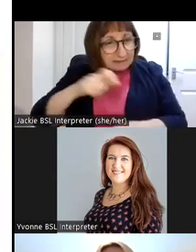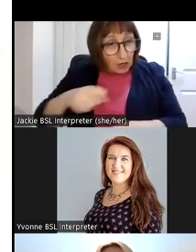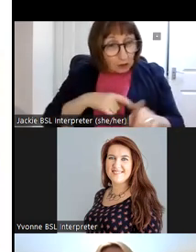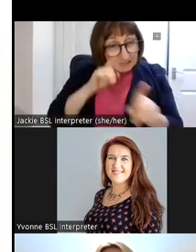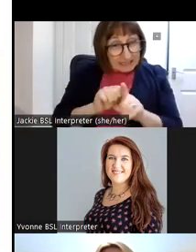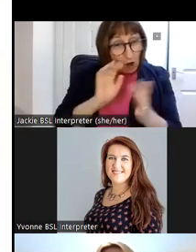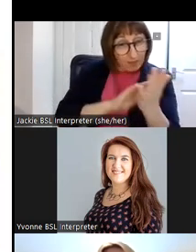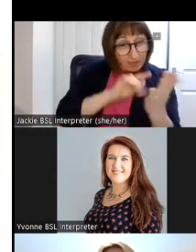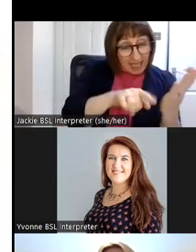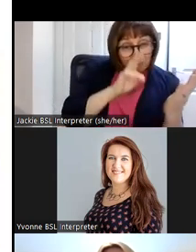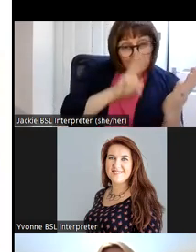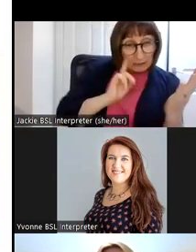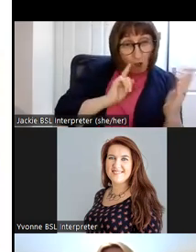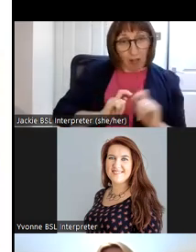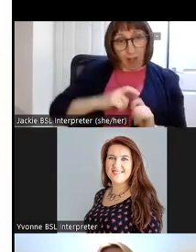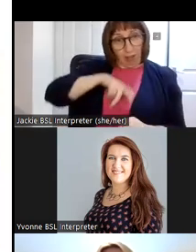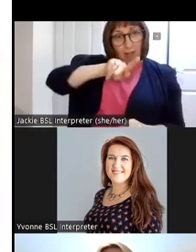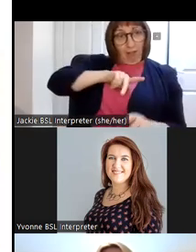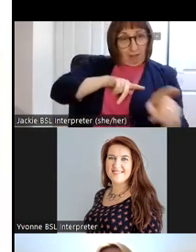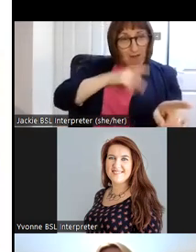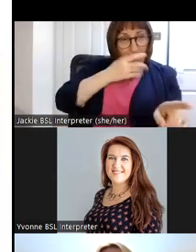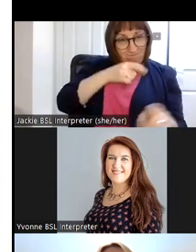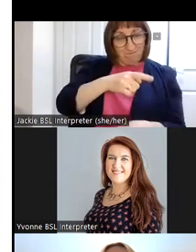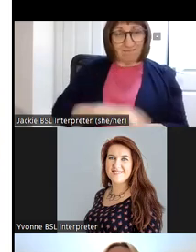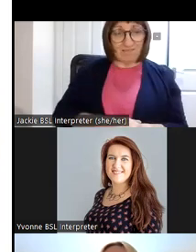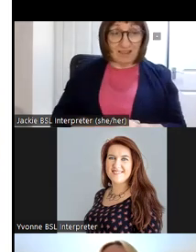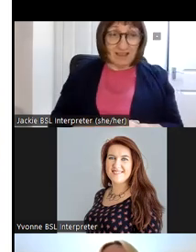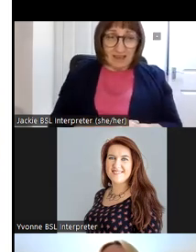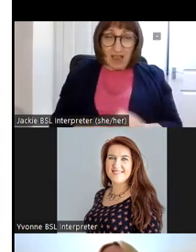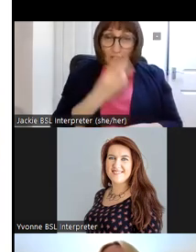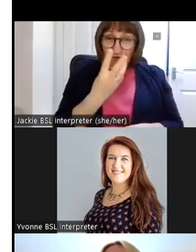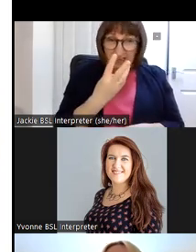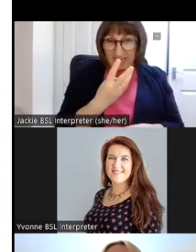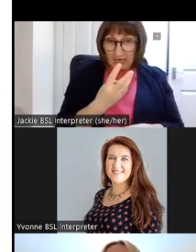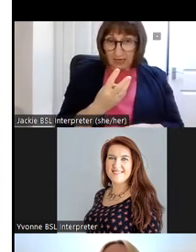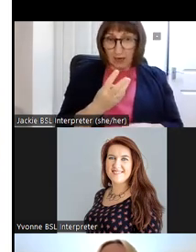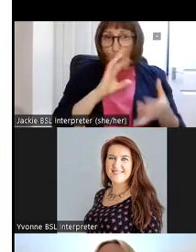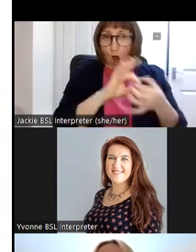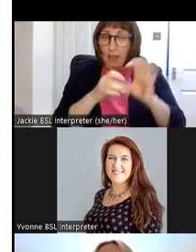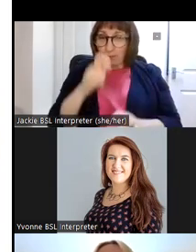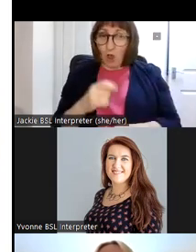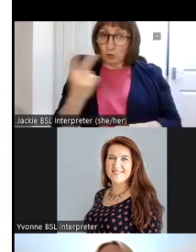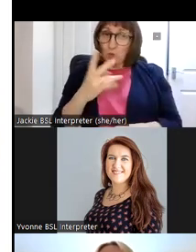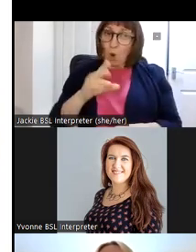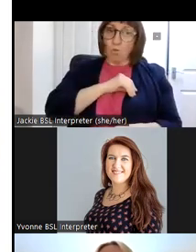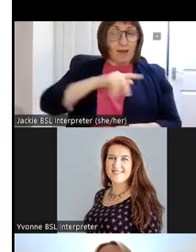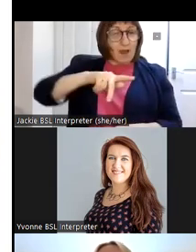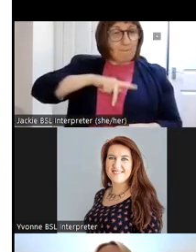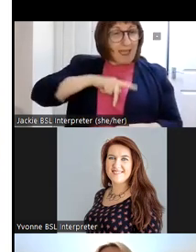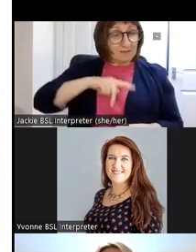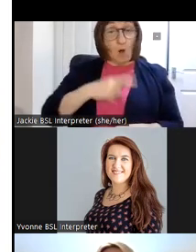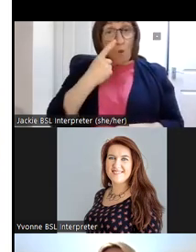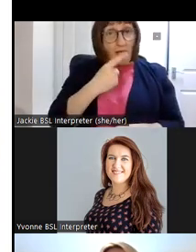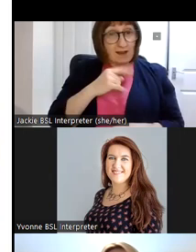on the left of your screen um and these three of the three olympians two of them actually won medals uh one silver